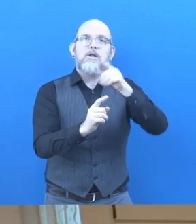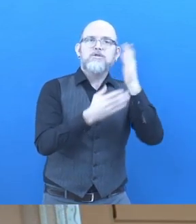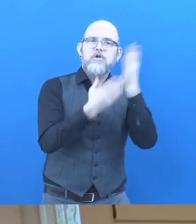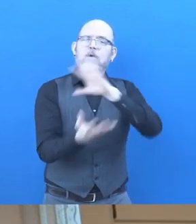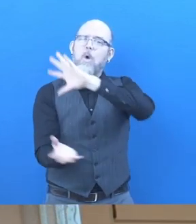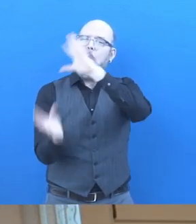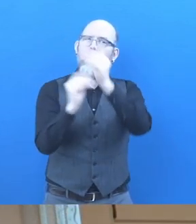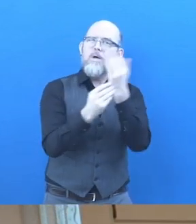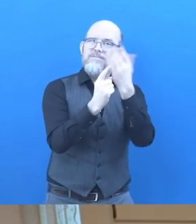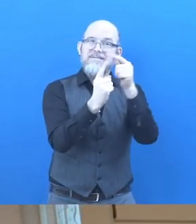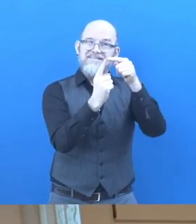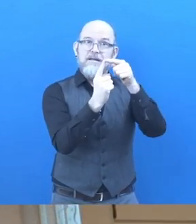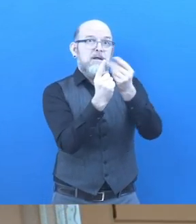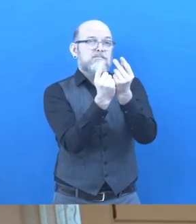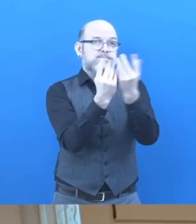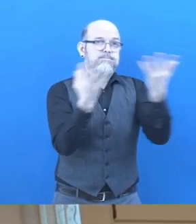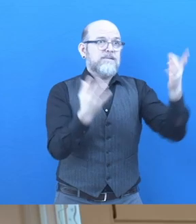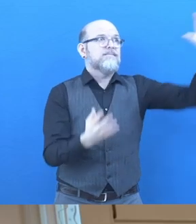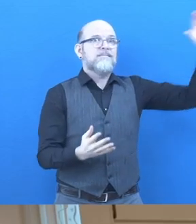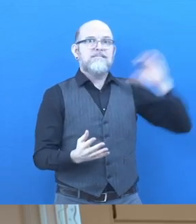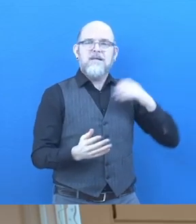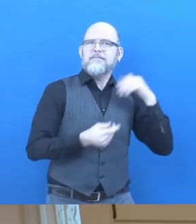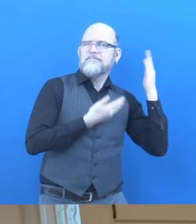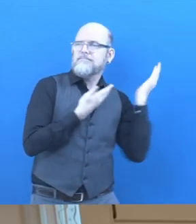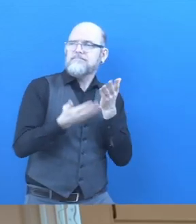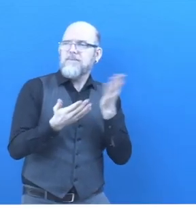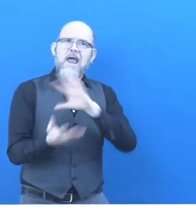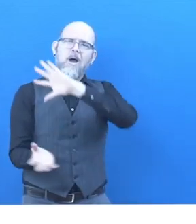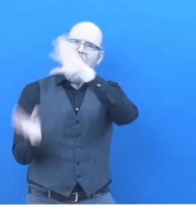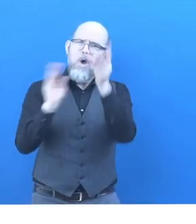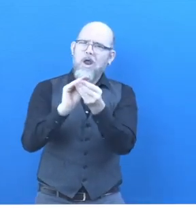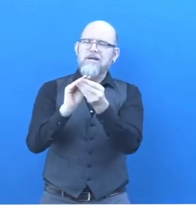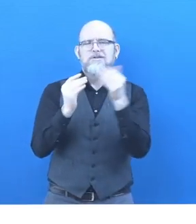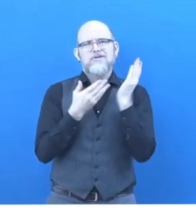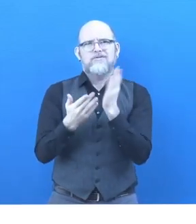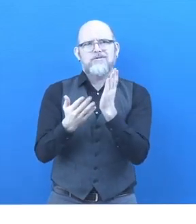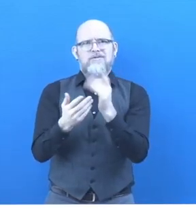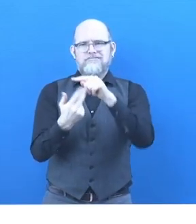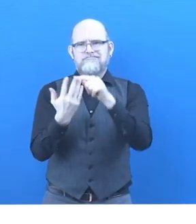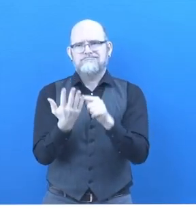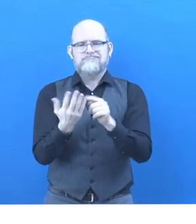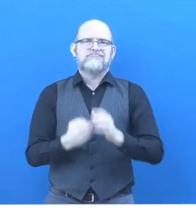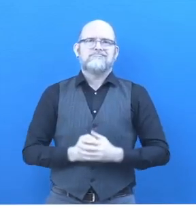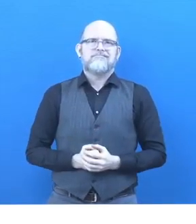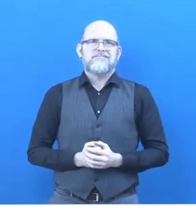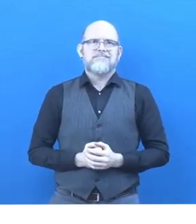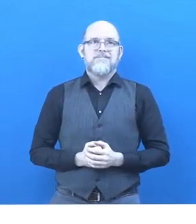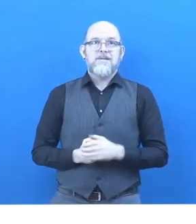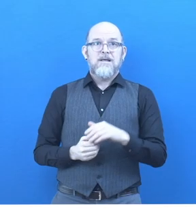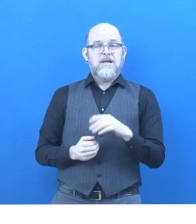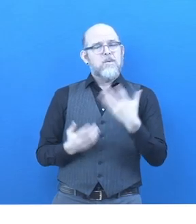expected to meet all needs of the participants within that monthly payment. What is unique and innovative about ACAP?